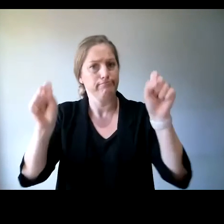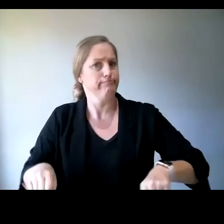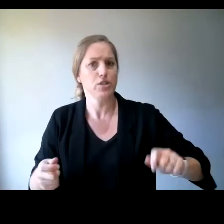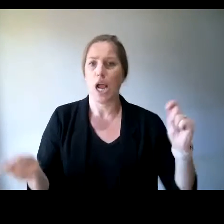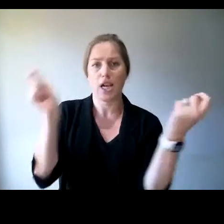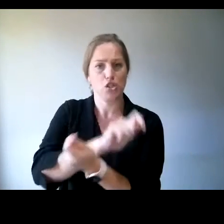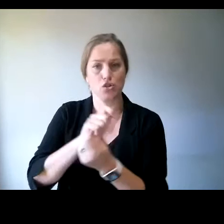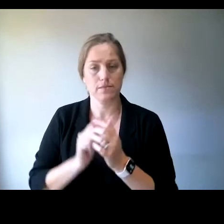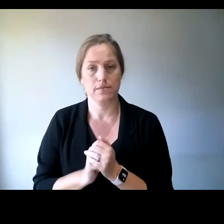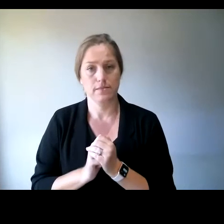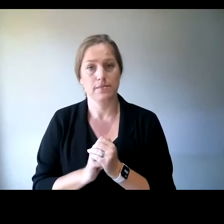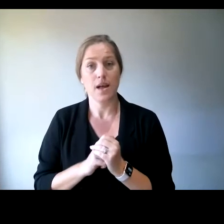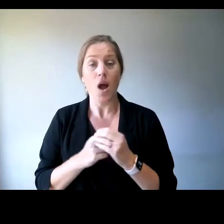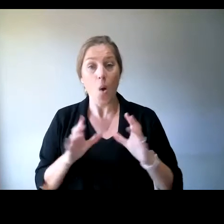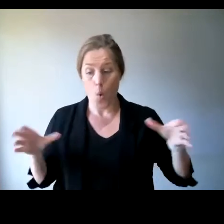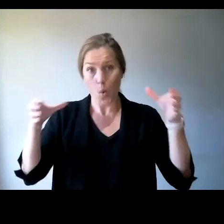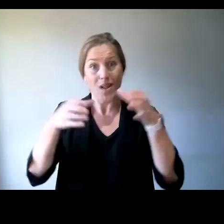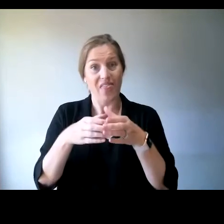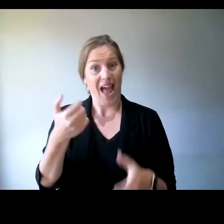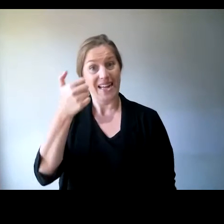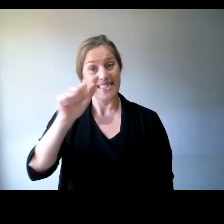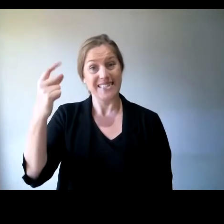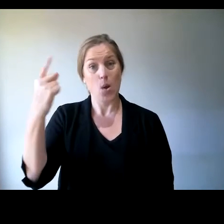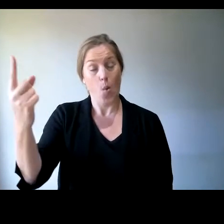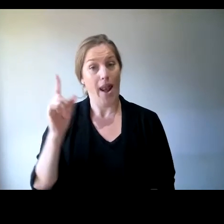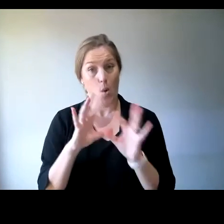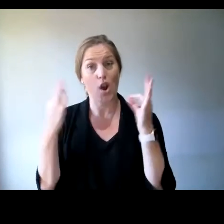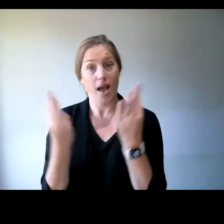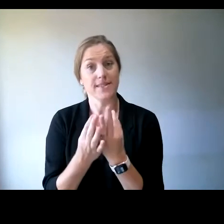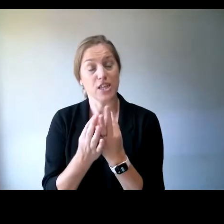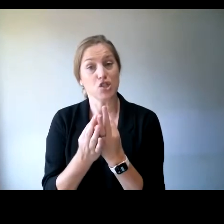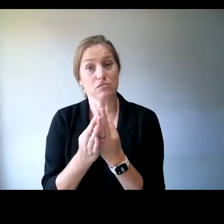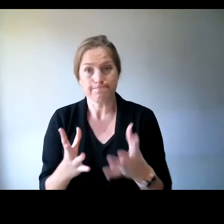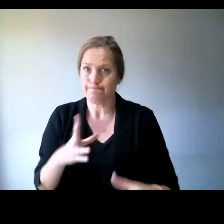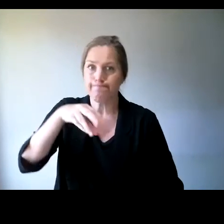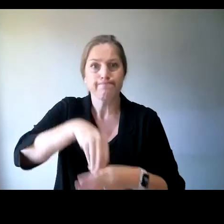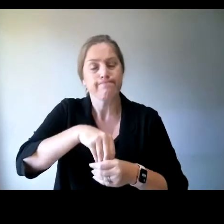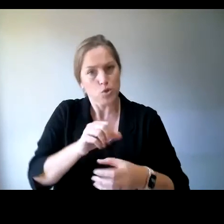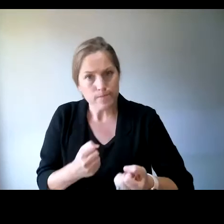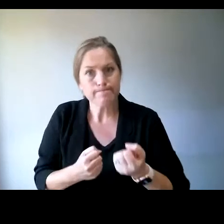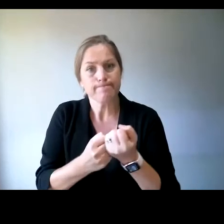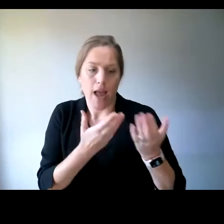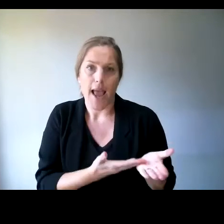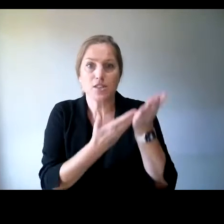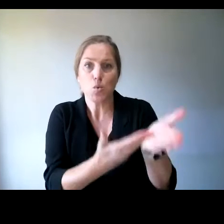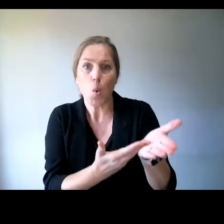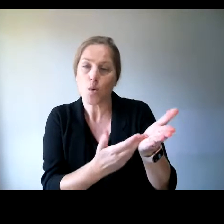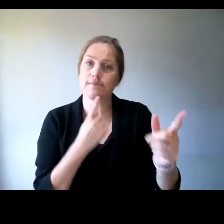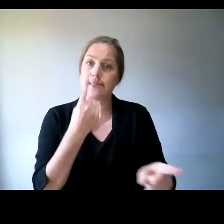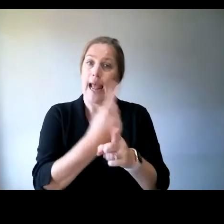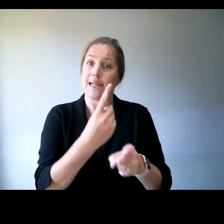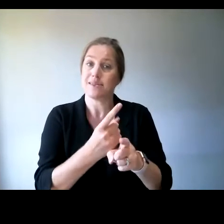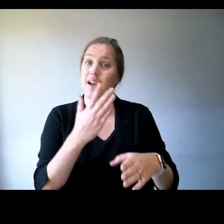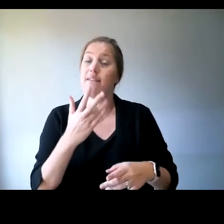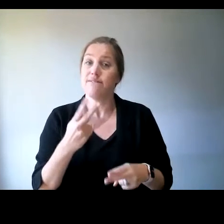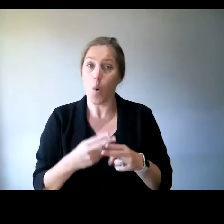61 organisations endorse our joint statement on equal access to assistive technology, which was launched back in January. And